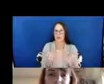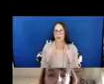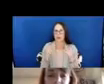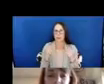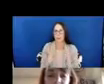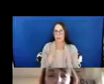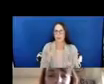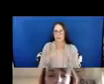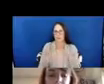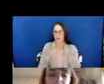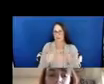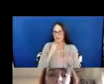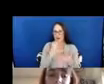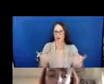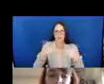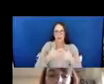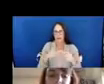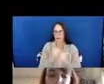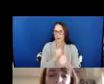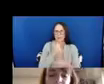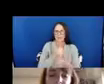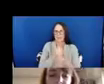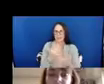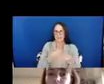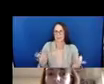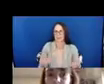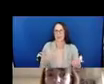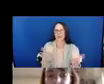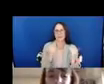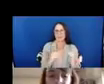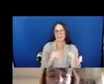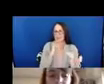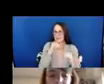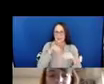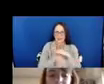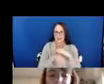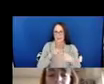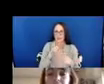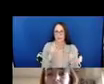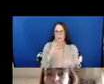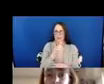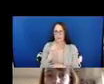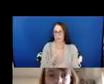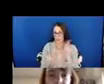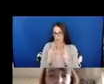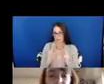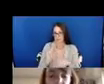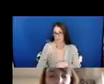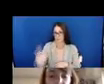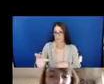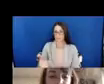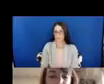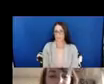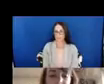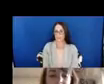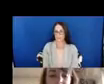with assistive devices, thereby keeping the technology inaccessible to many disabled people. A general lack of user